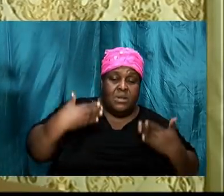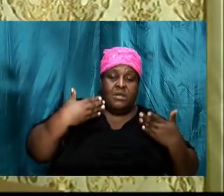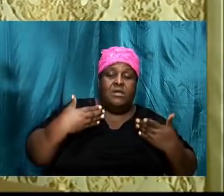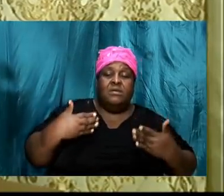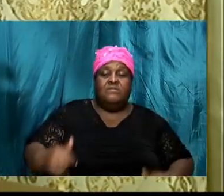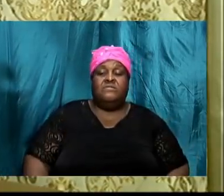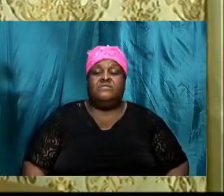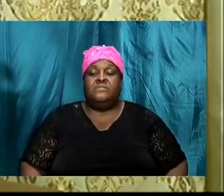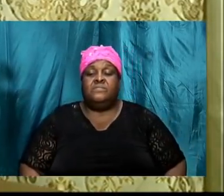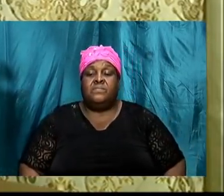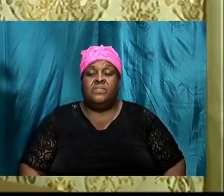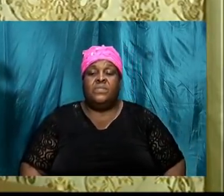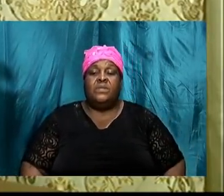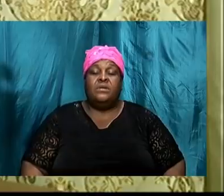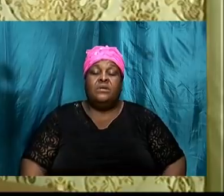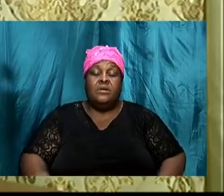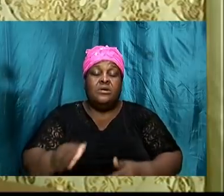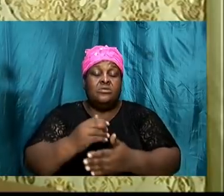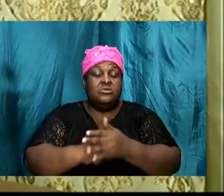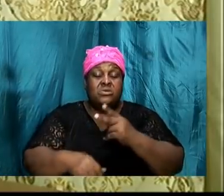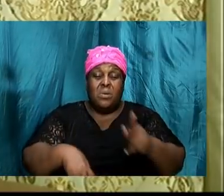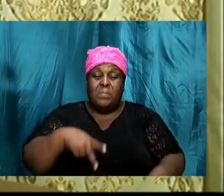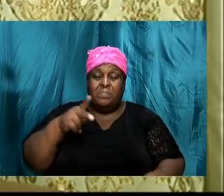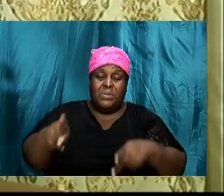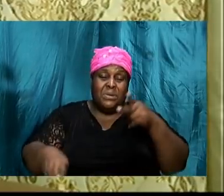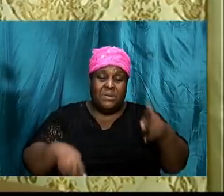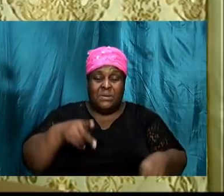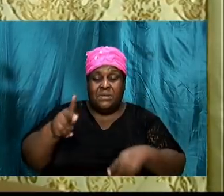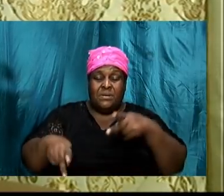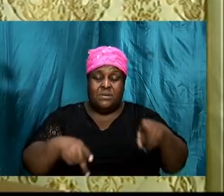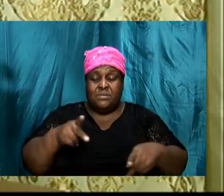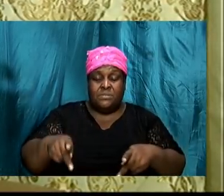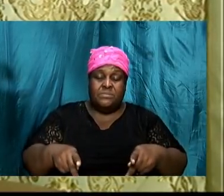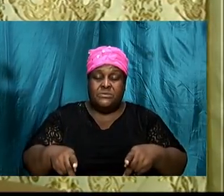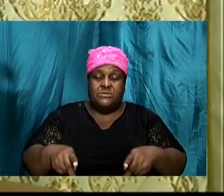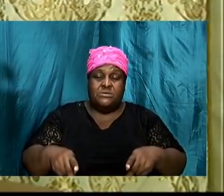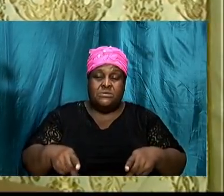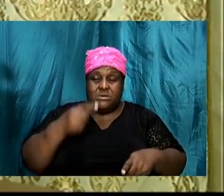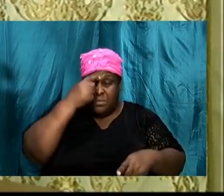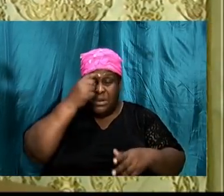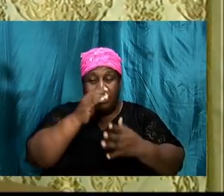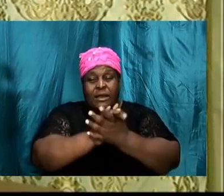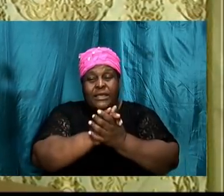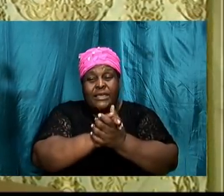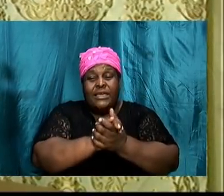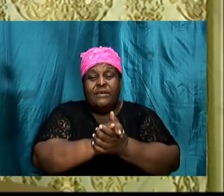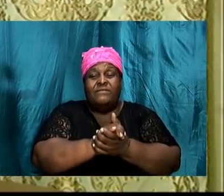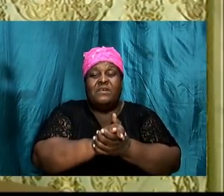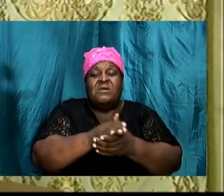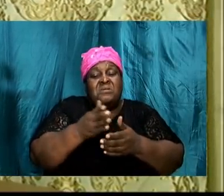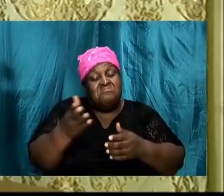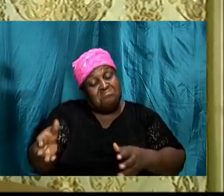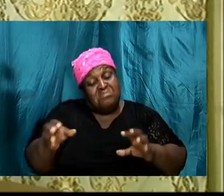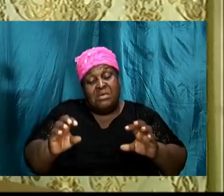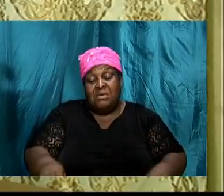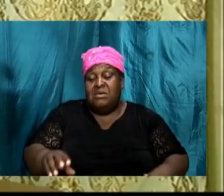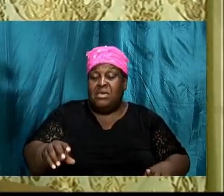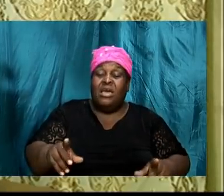So like I said, there are some folks that believe that they can live their life,